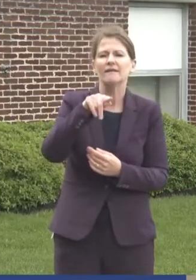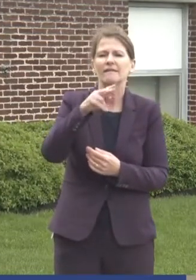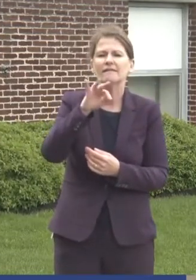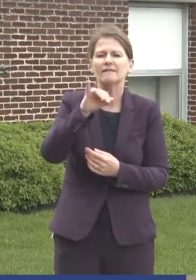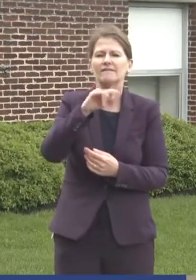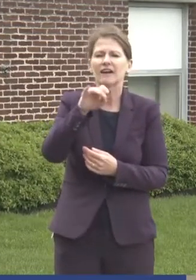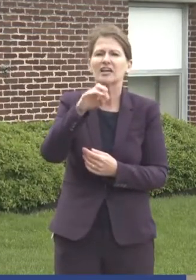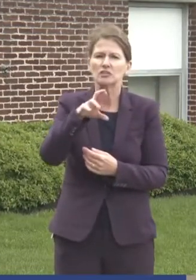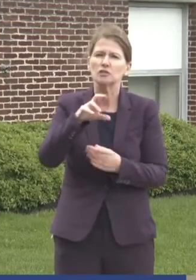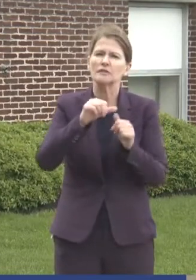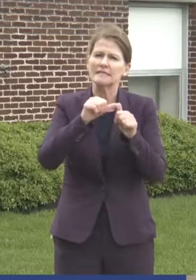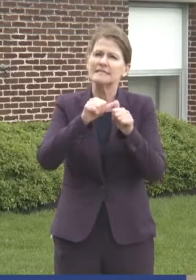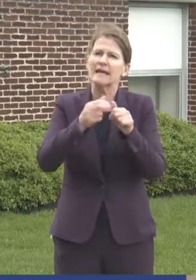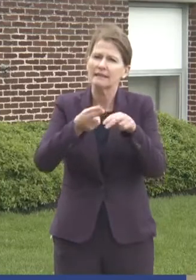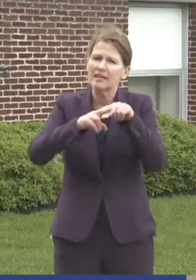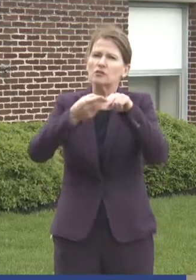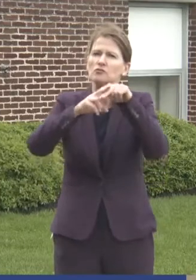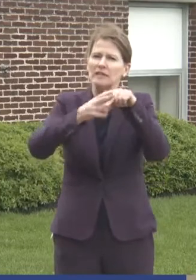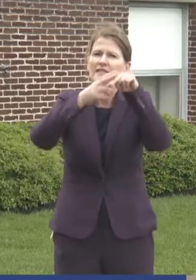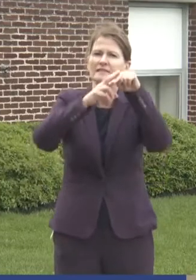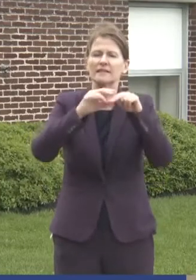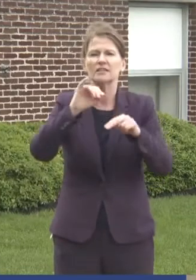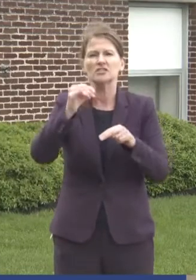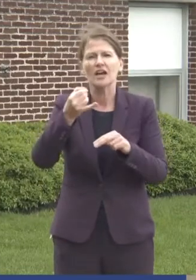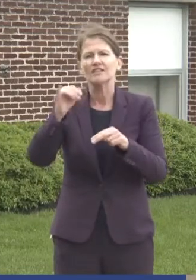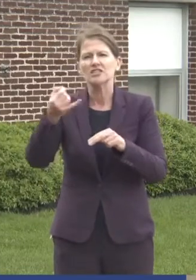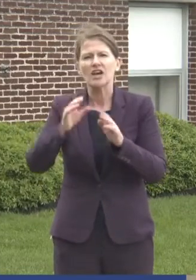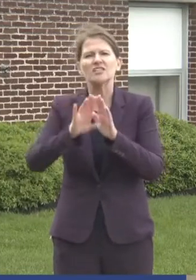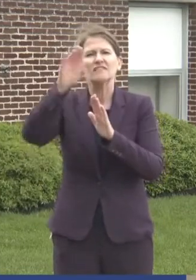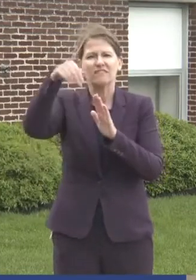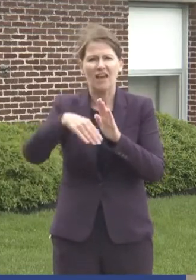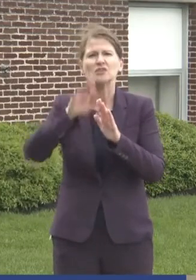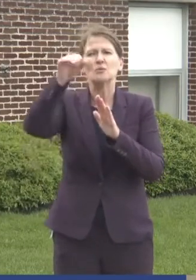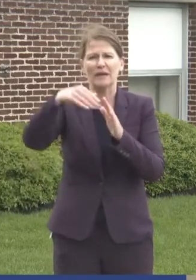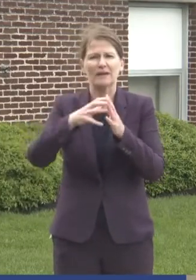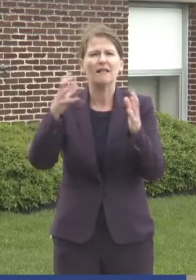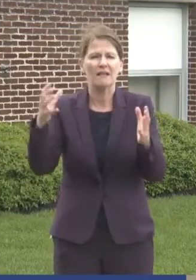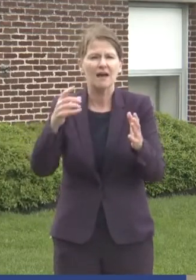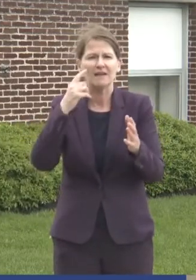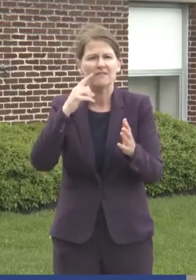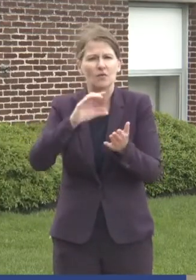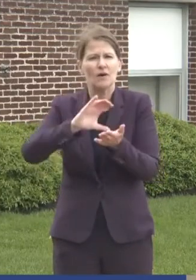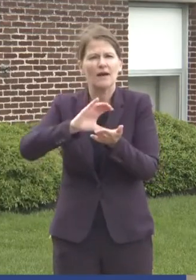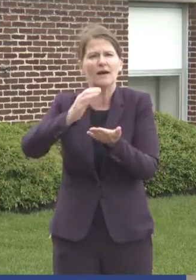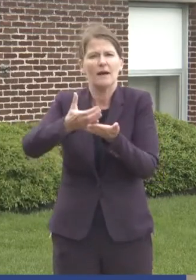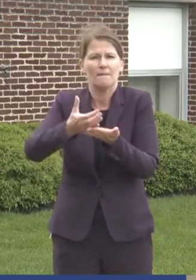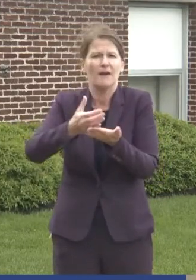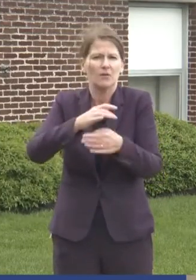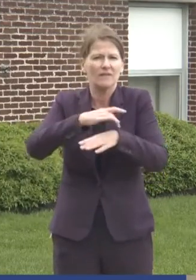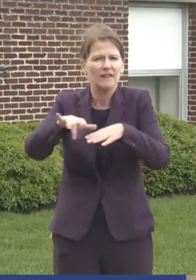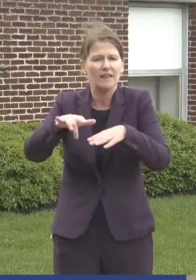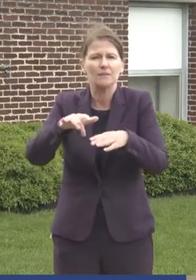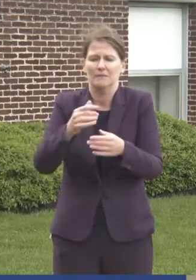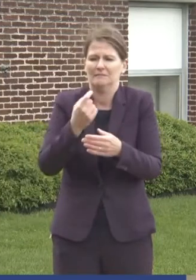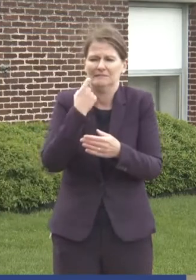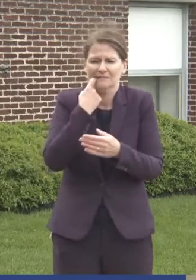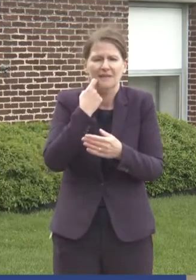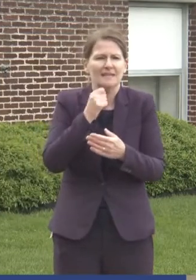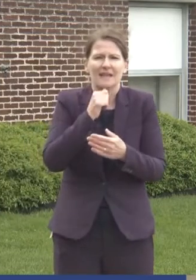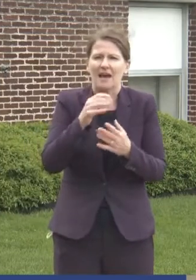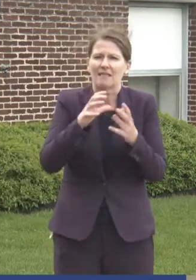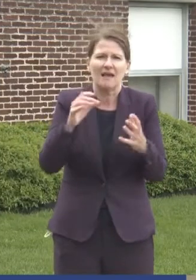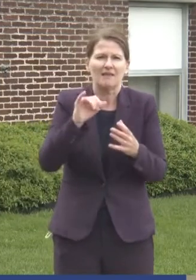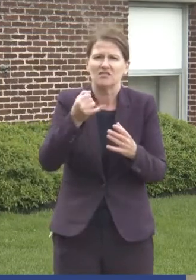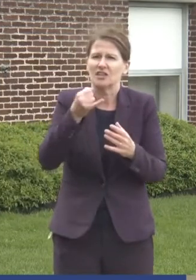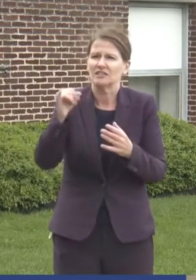I mean steadily increasing Johnson and Johnson has fluctuated a lot. And the last couple of weeks, there hasn't there wasn't that much coming to